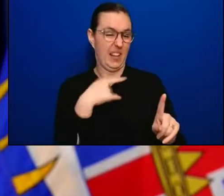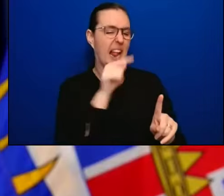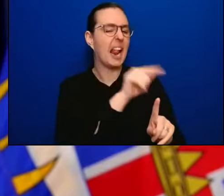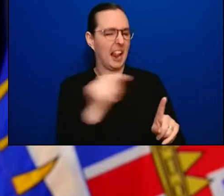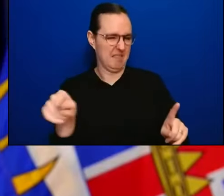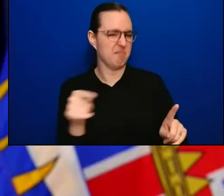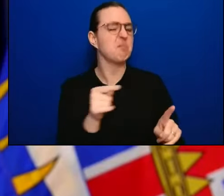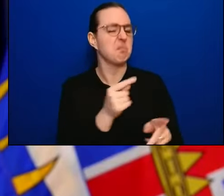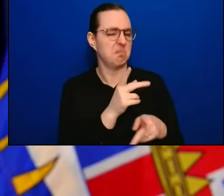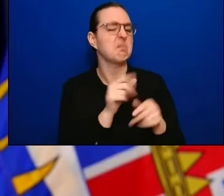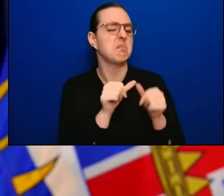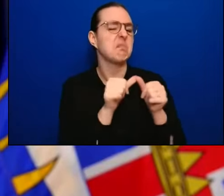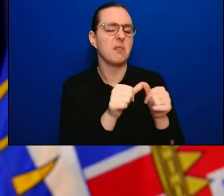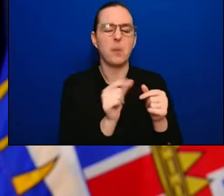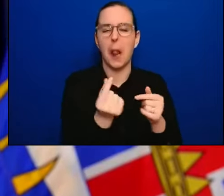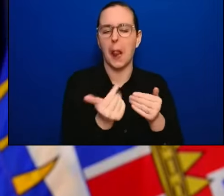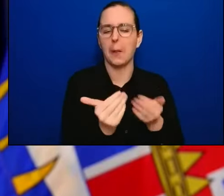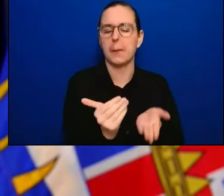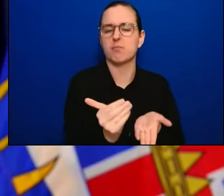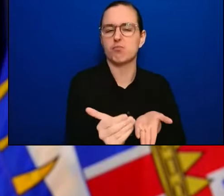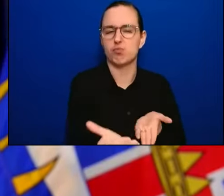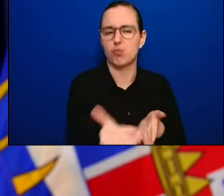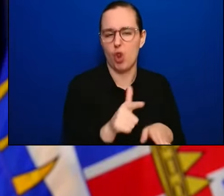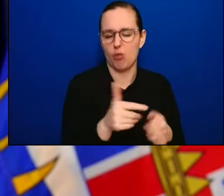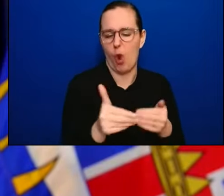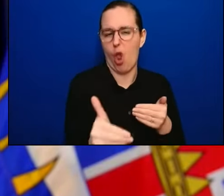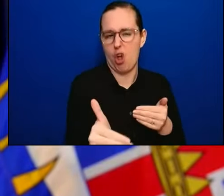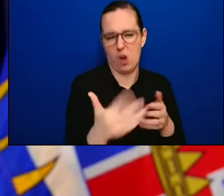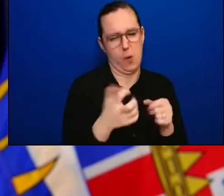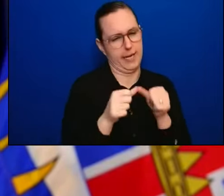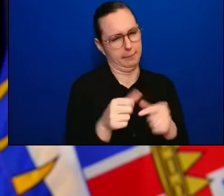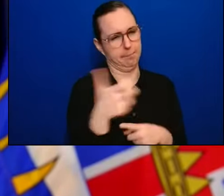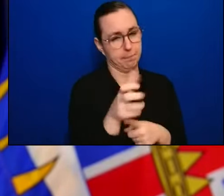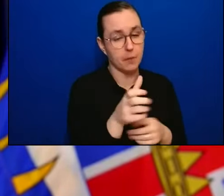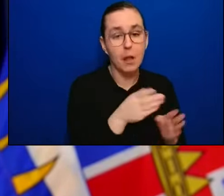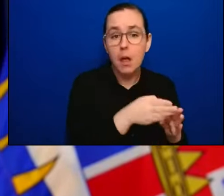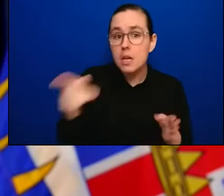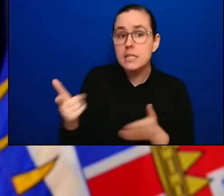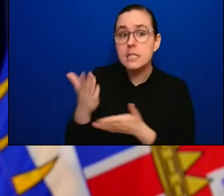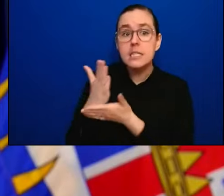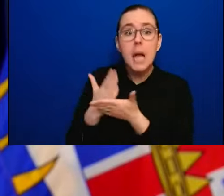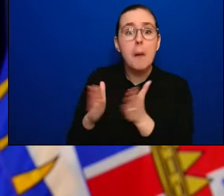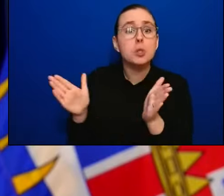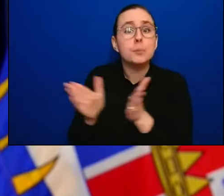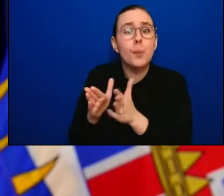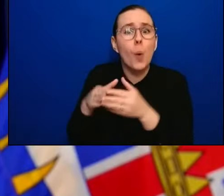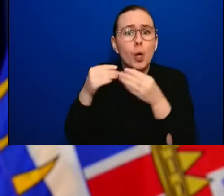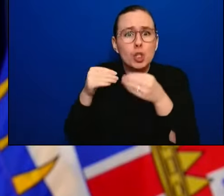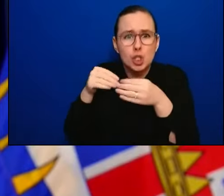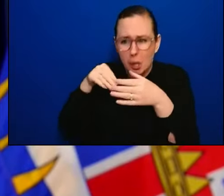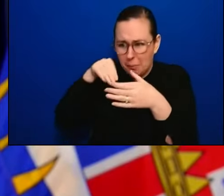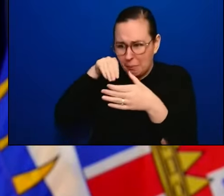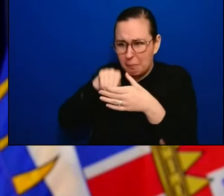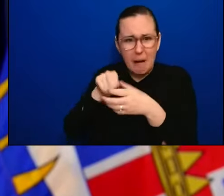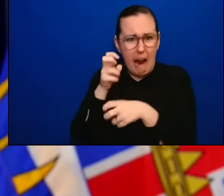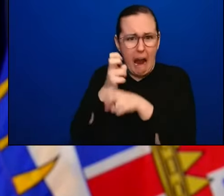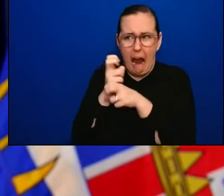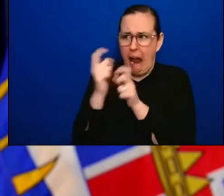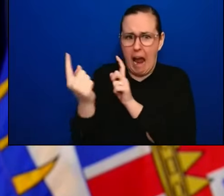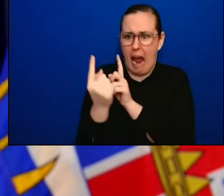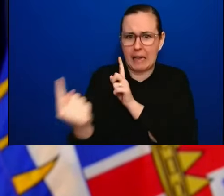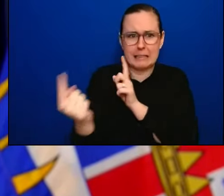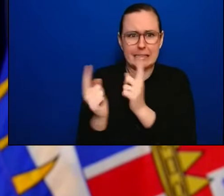know as well that some smaller shops that can get more crowded, they also want to keep requirements for mask wearing or for